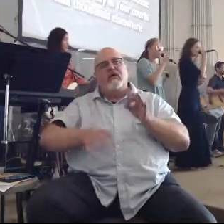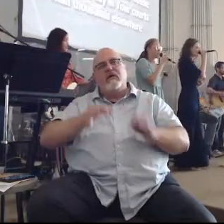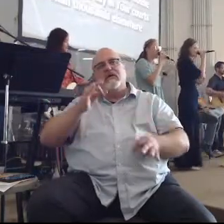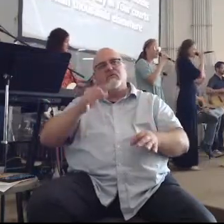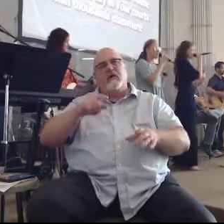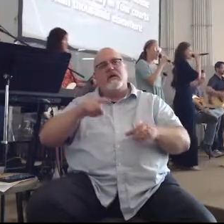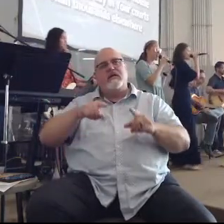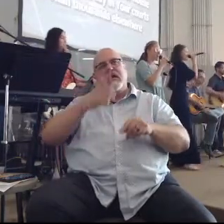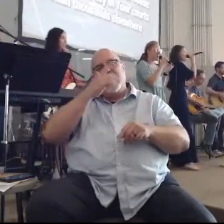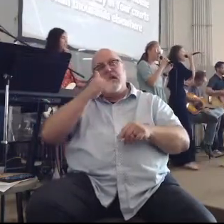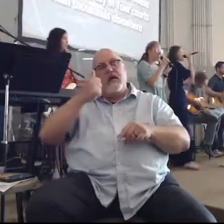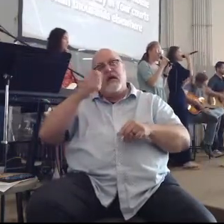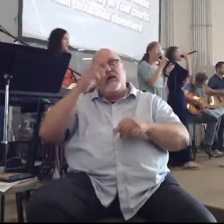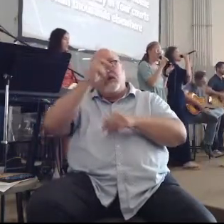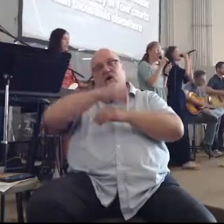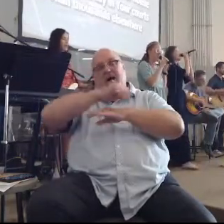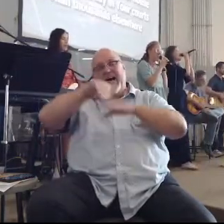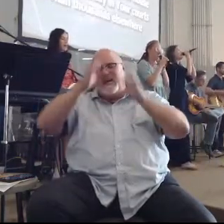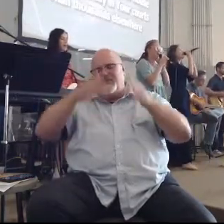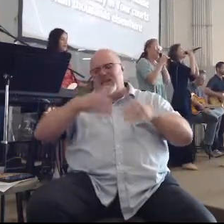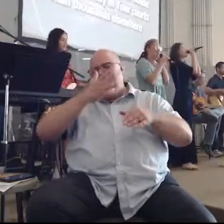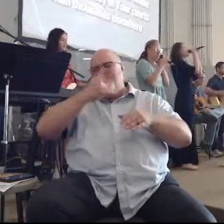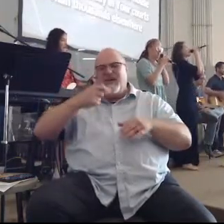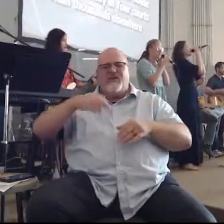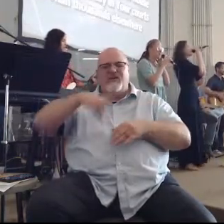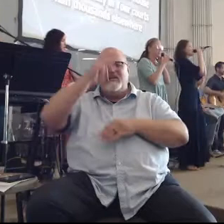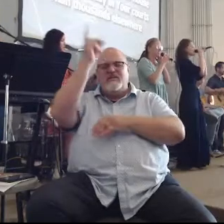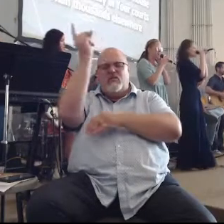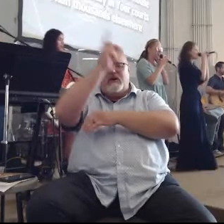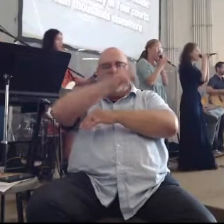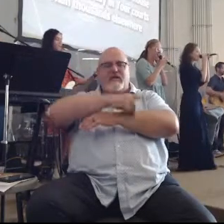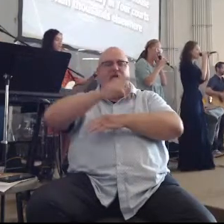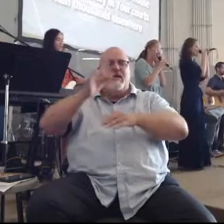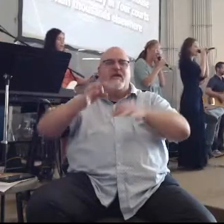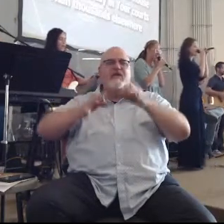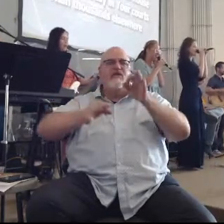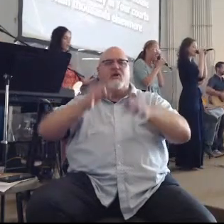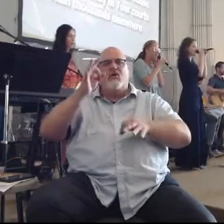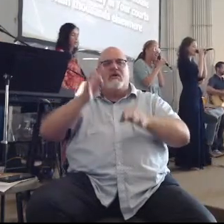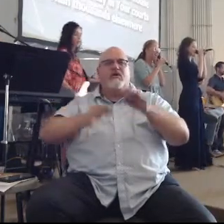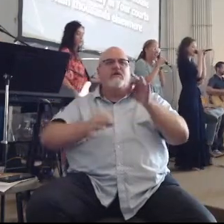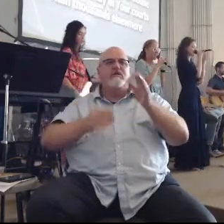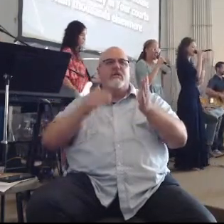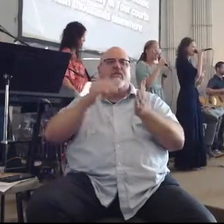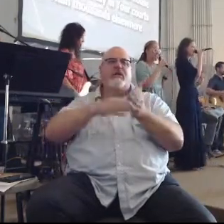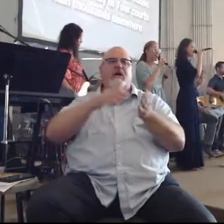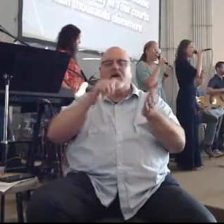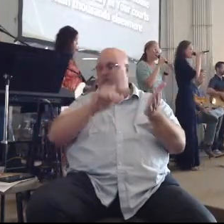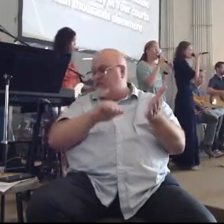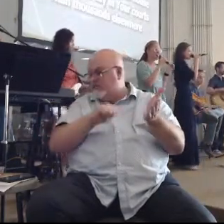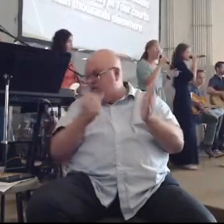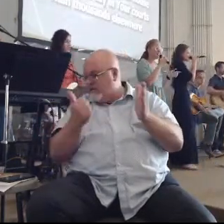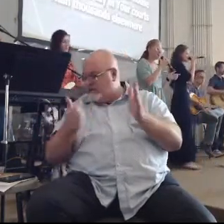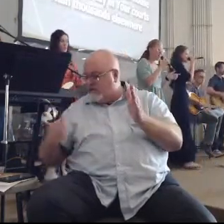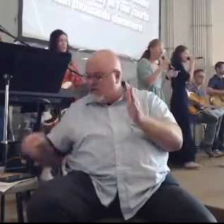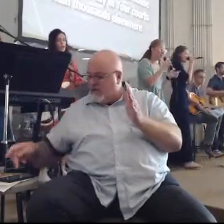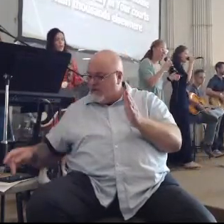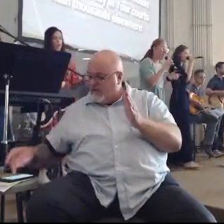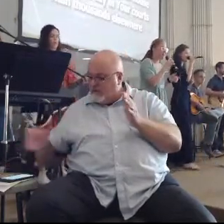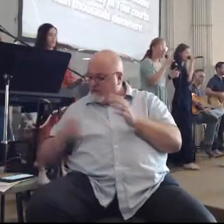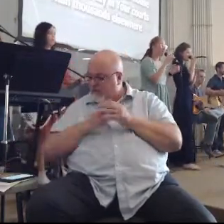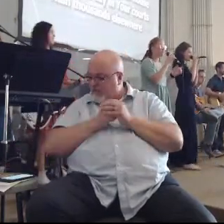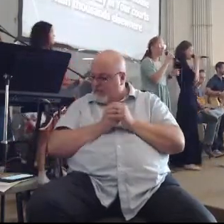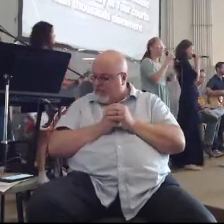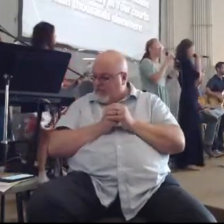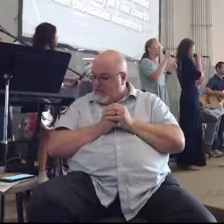Better is one day in your house Better is one day in your courts Than thousands elsewhere